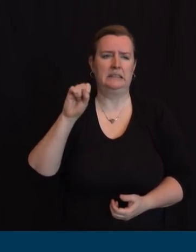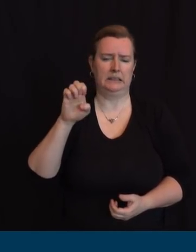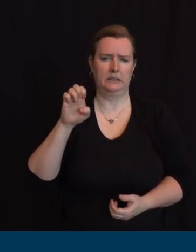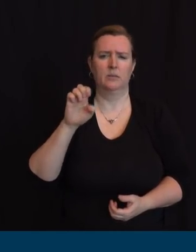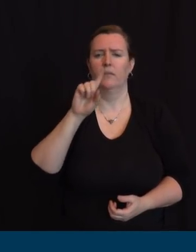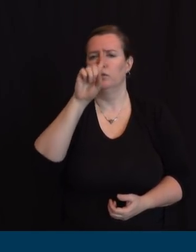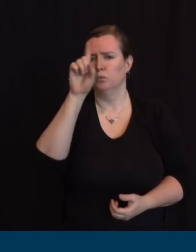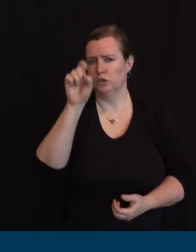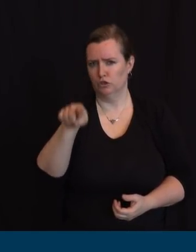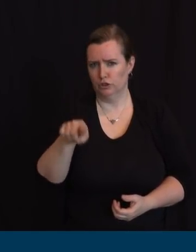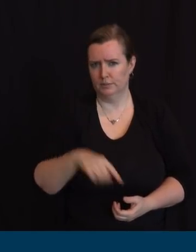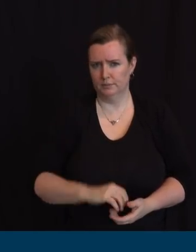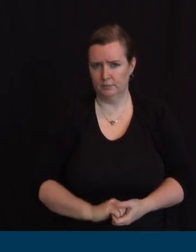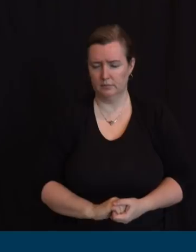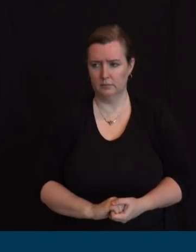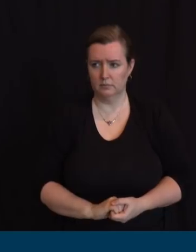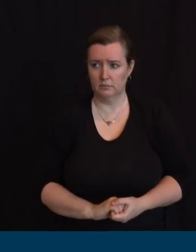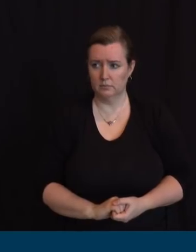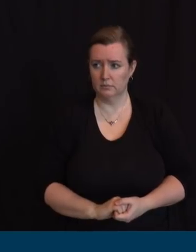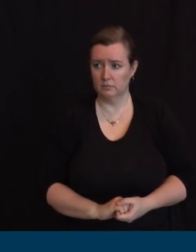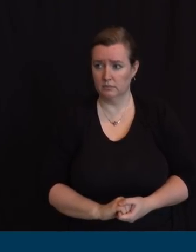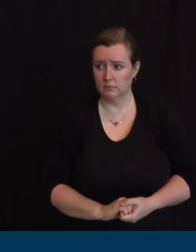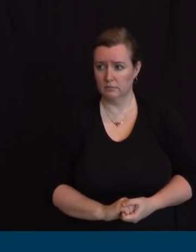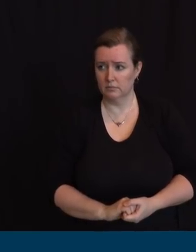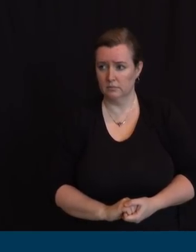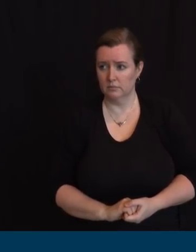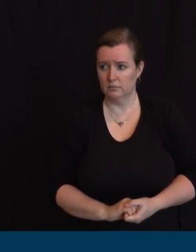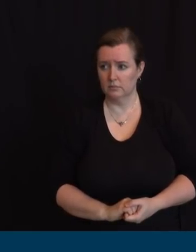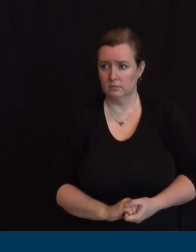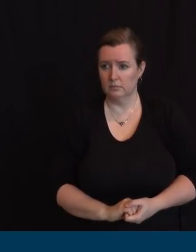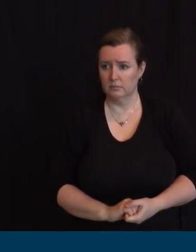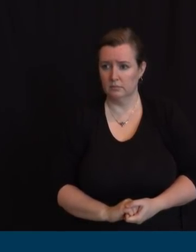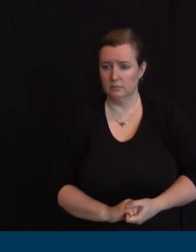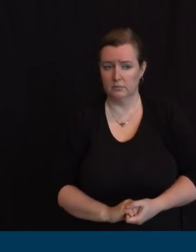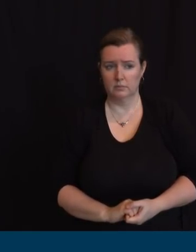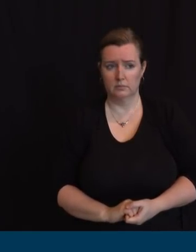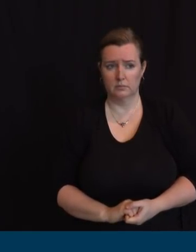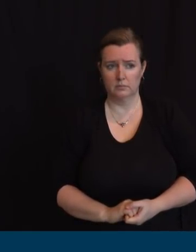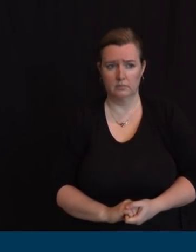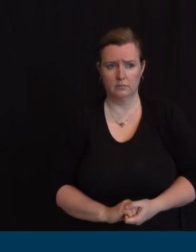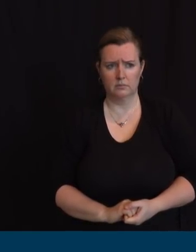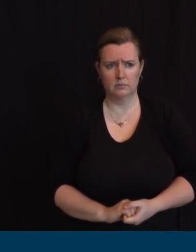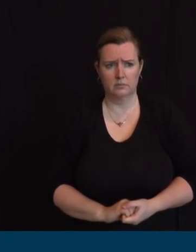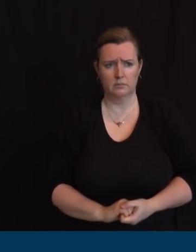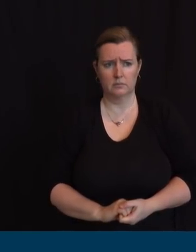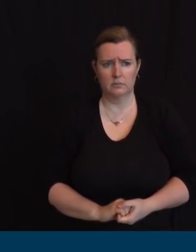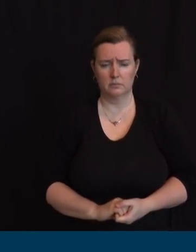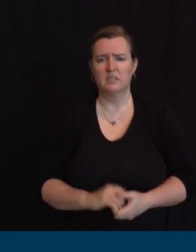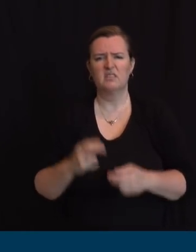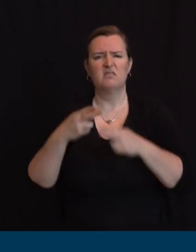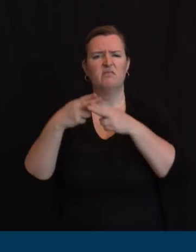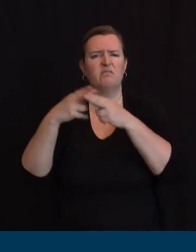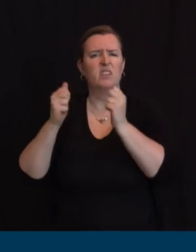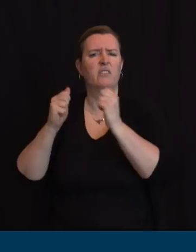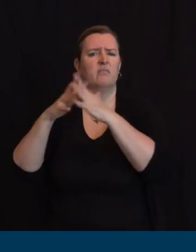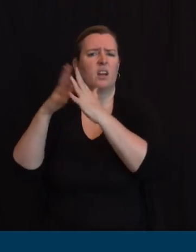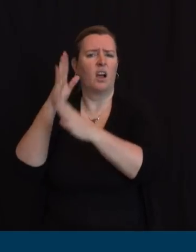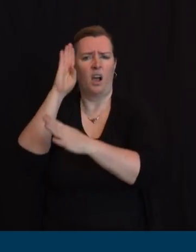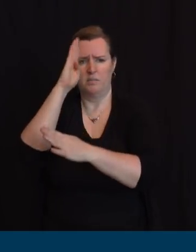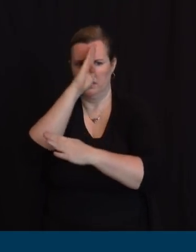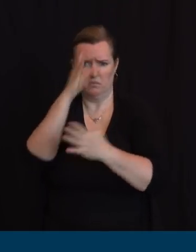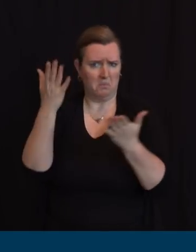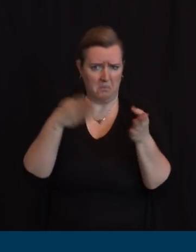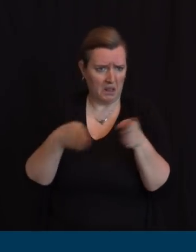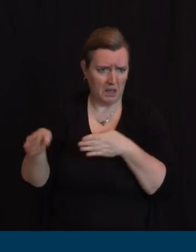are the field hospitals operating as planned a few weeks ago you said the Meadowlands was opening not a moment too soon